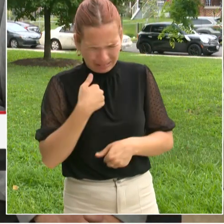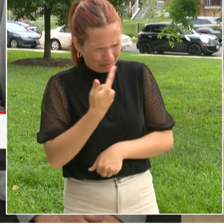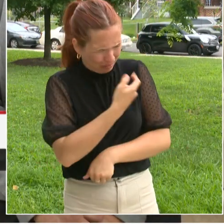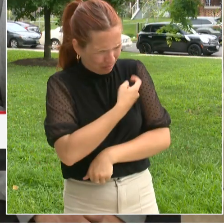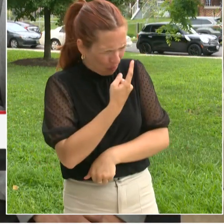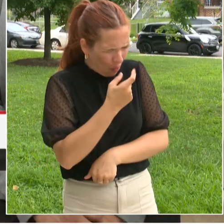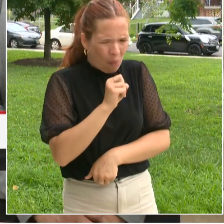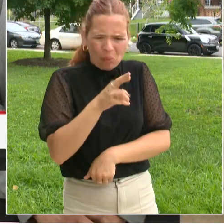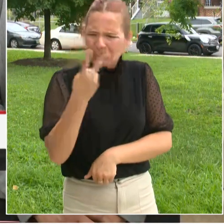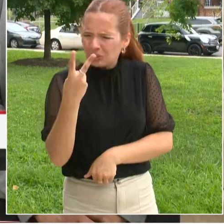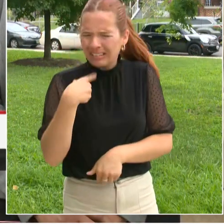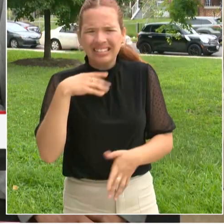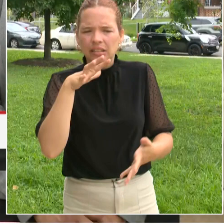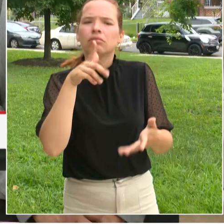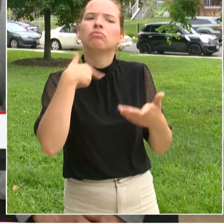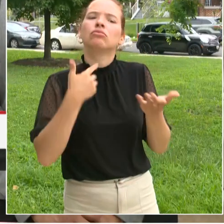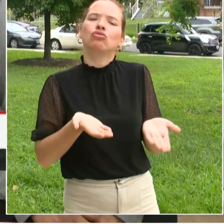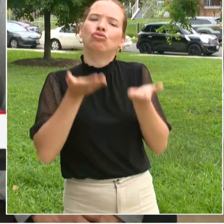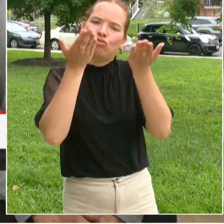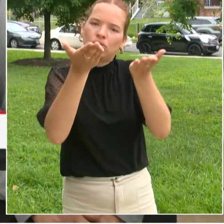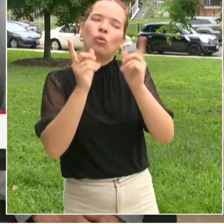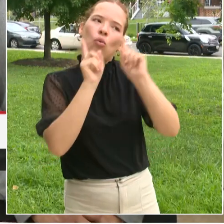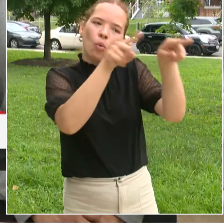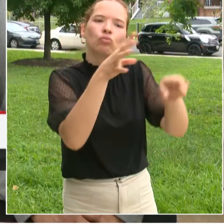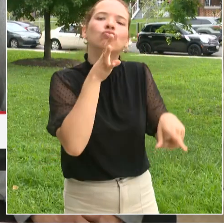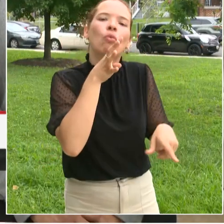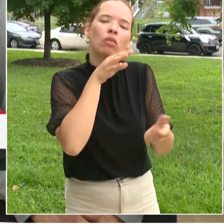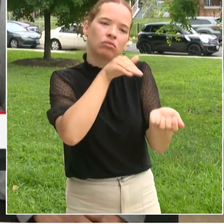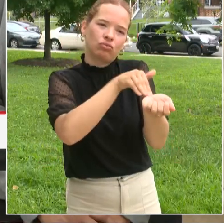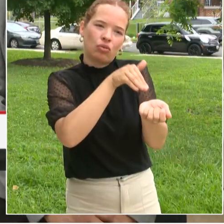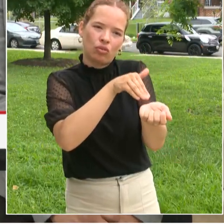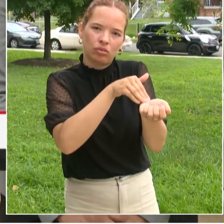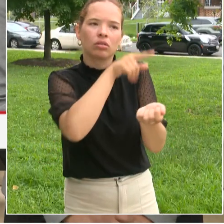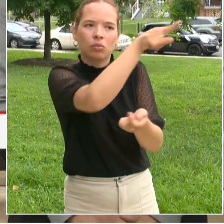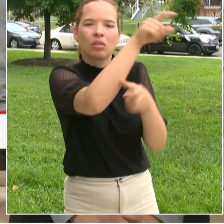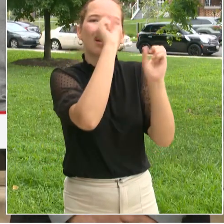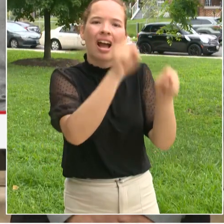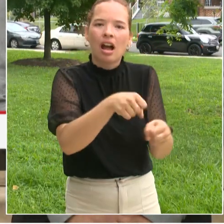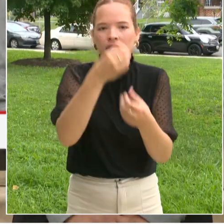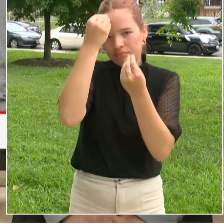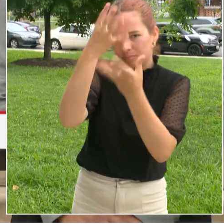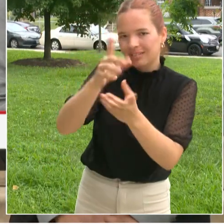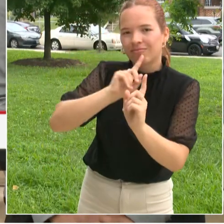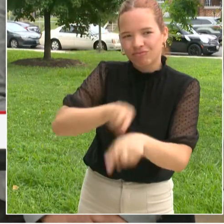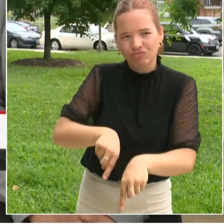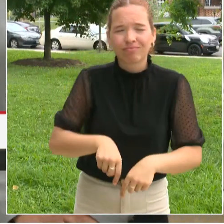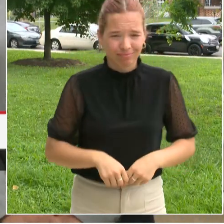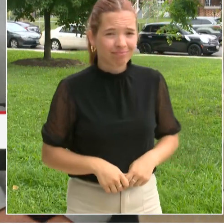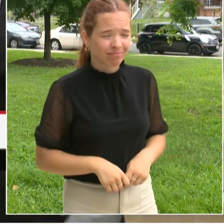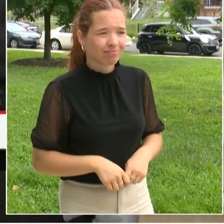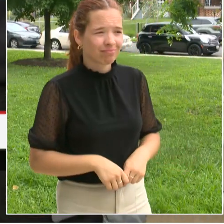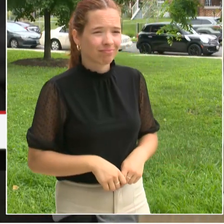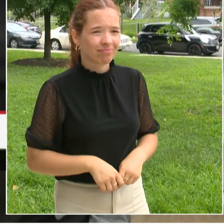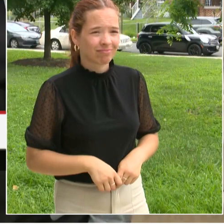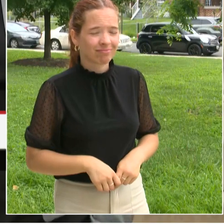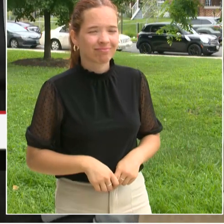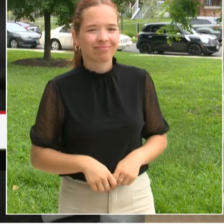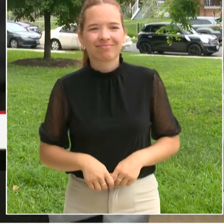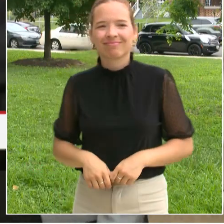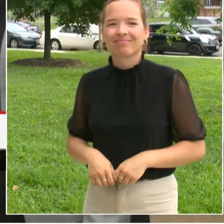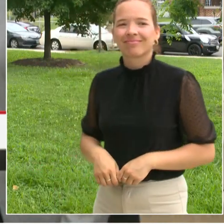home is a great place to go for that all right thank you thank